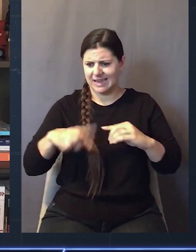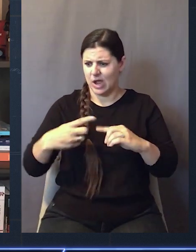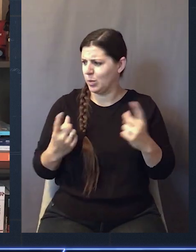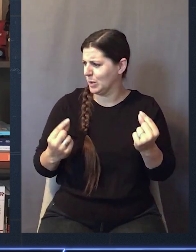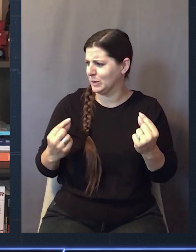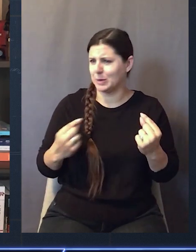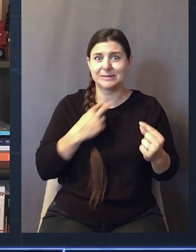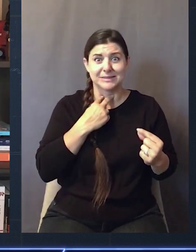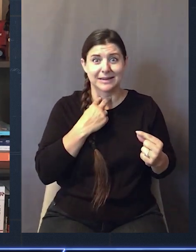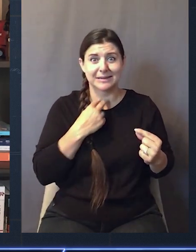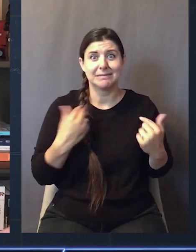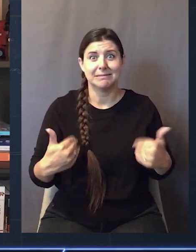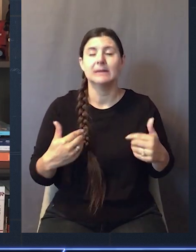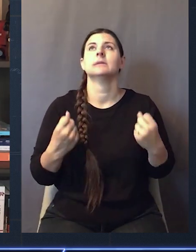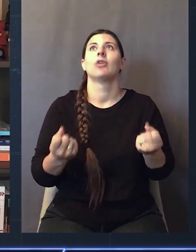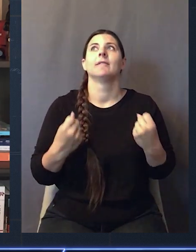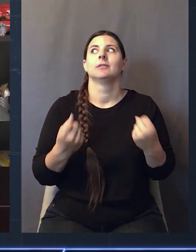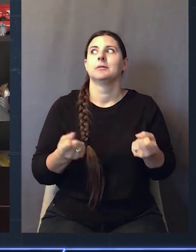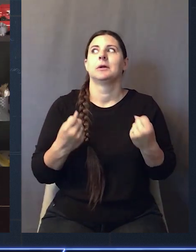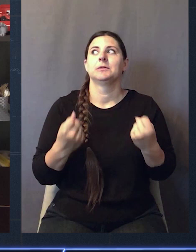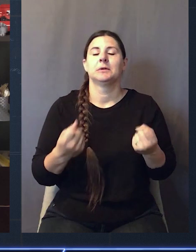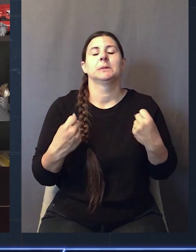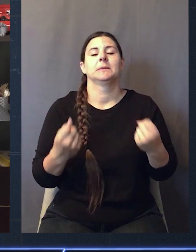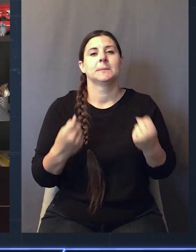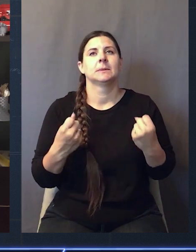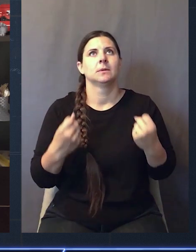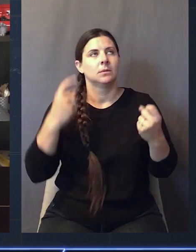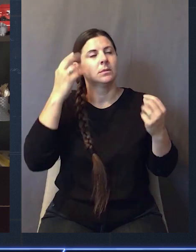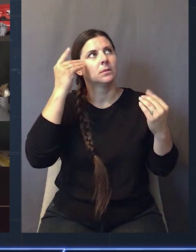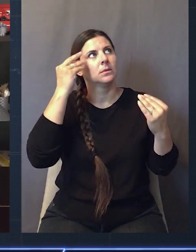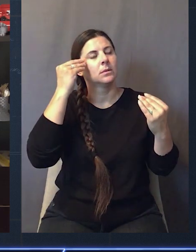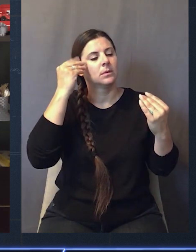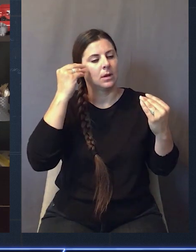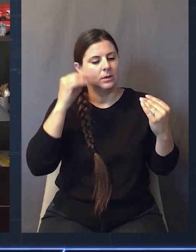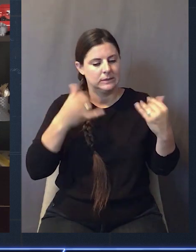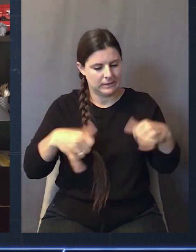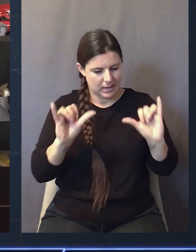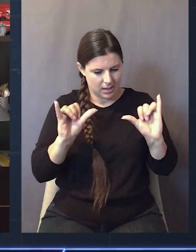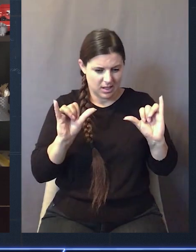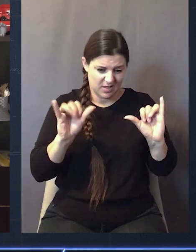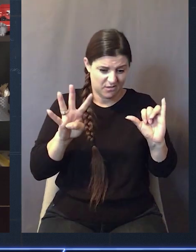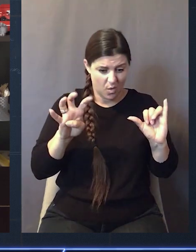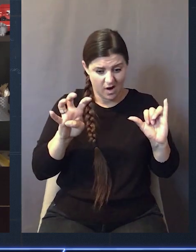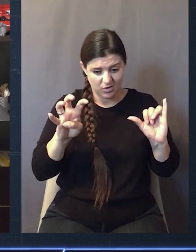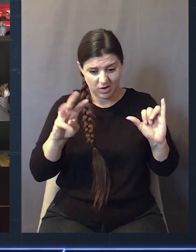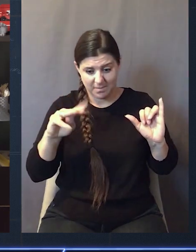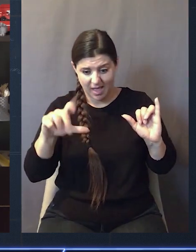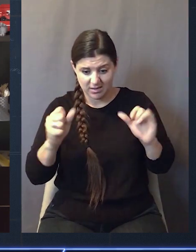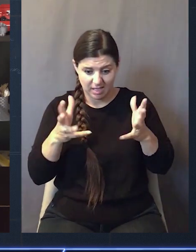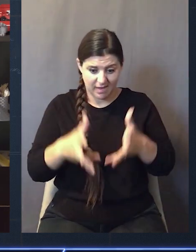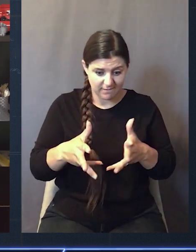idea where I get a spare tire. It's just me here. As I'm driving and just chugging along, I start to do the math. I'm still